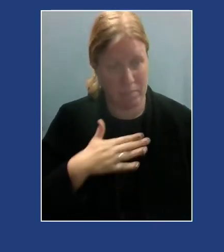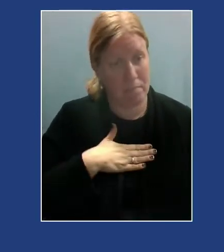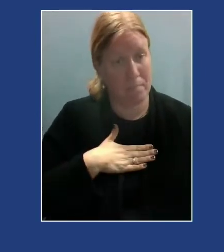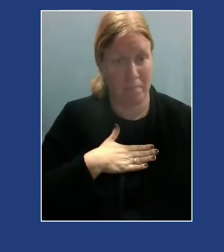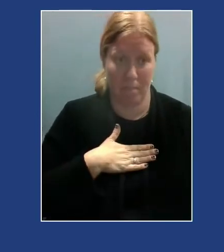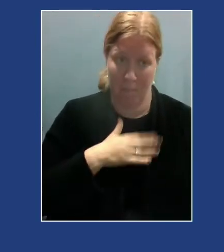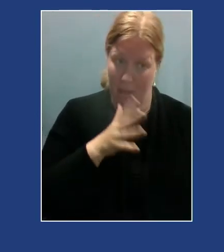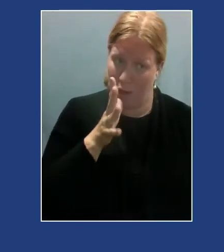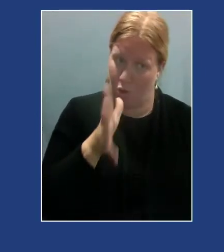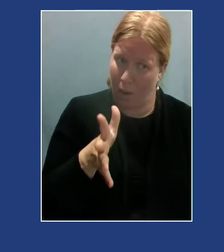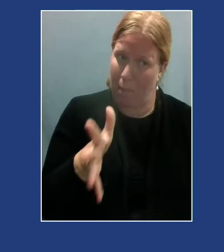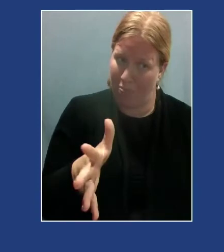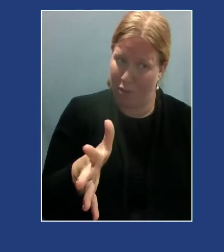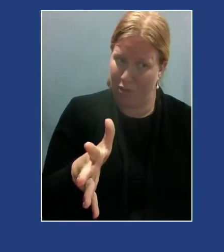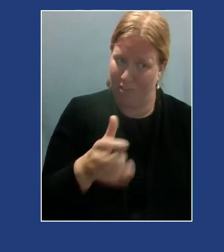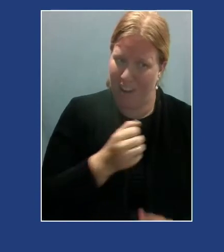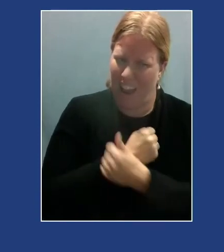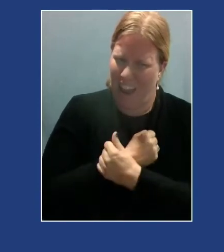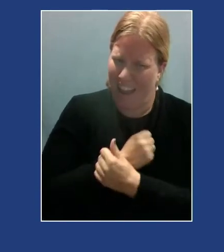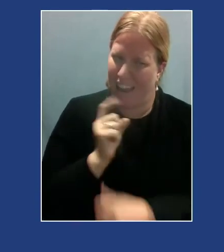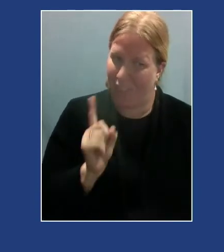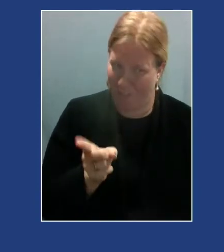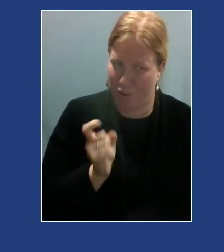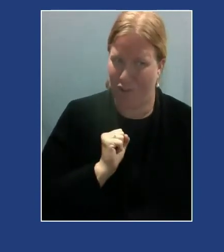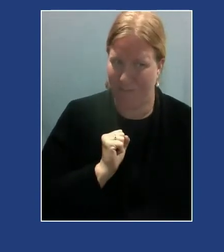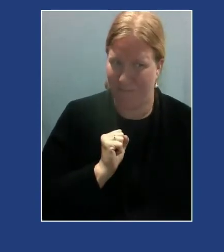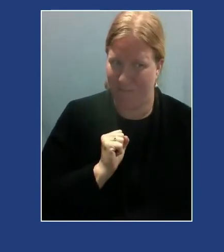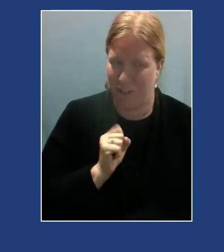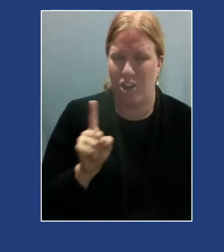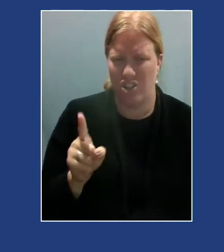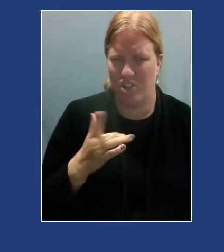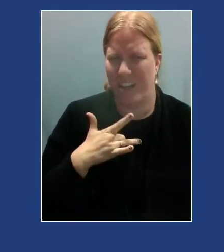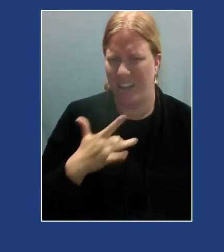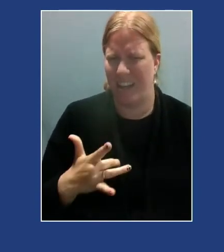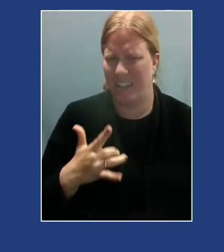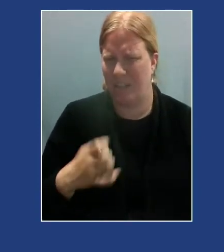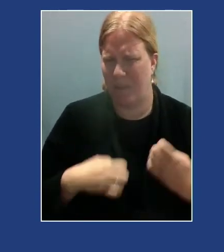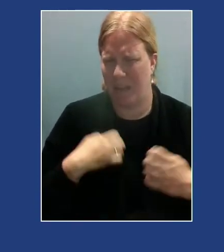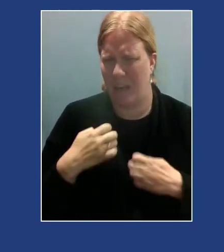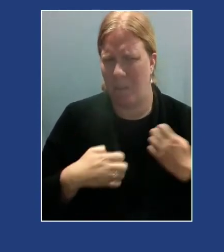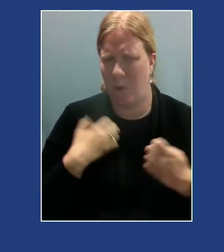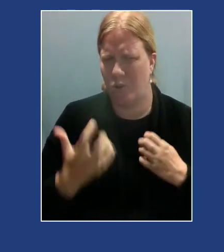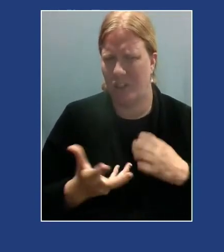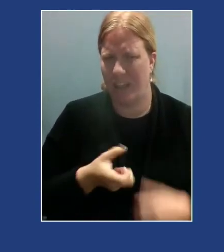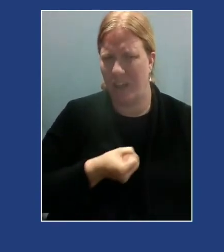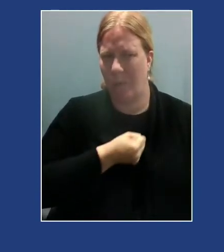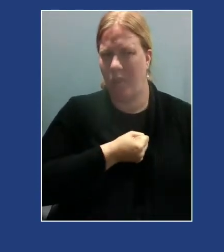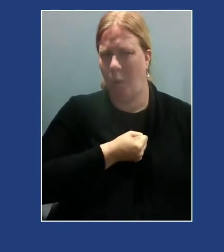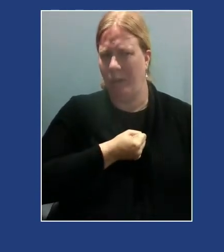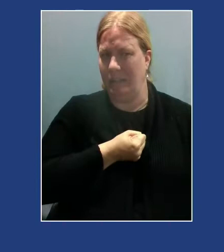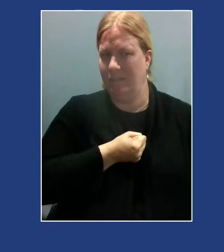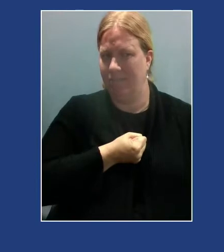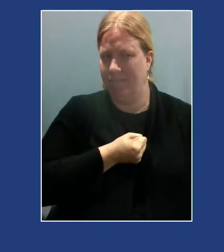love her, and she tends to be emotionally withholding. She has a long history of trauma.